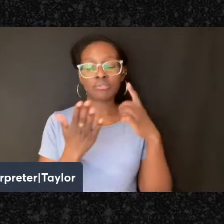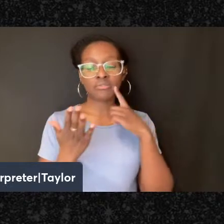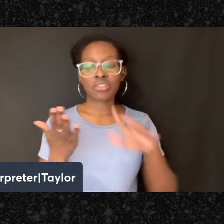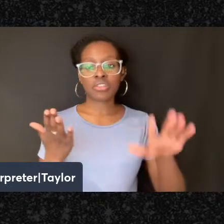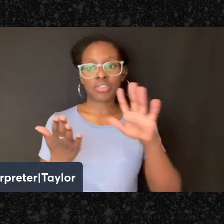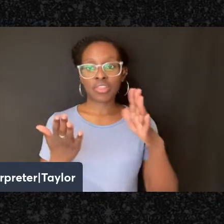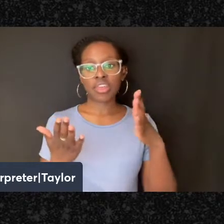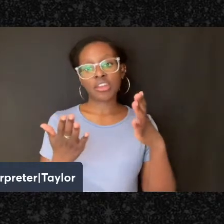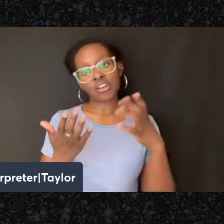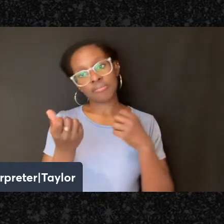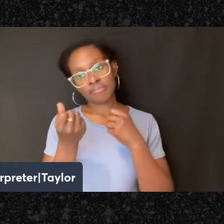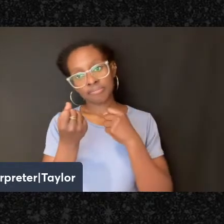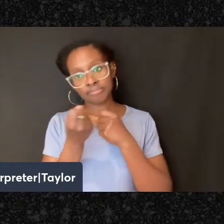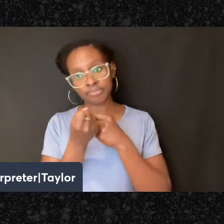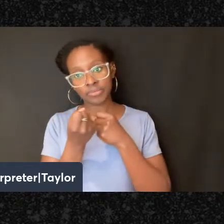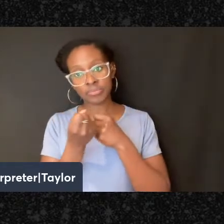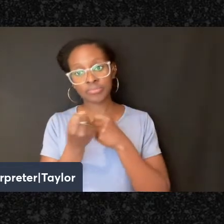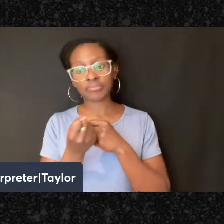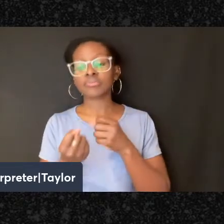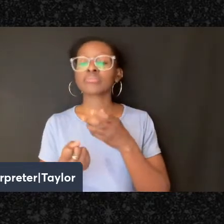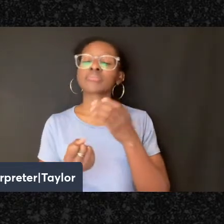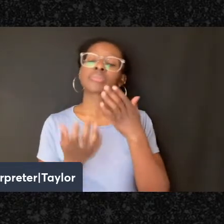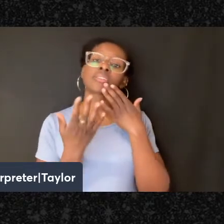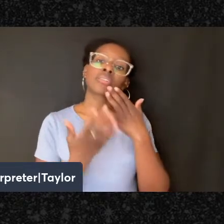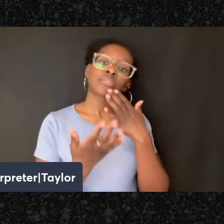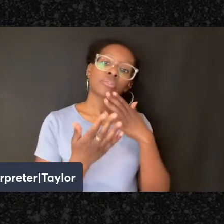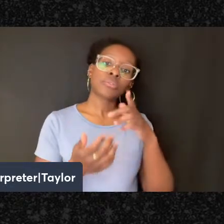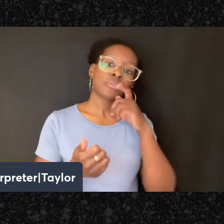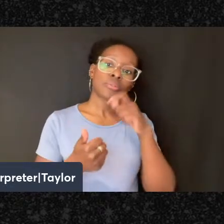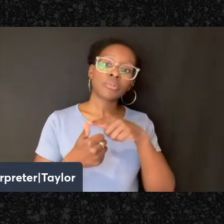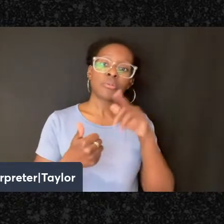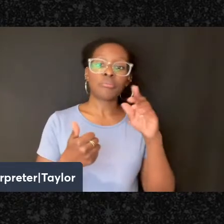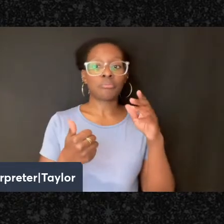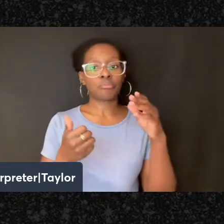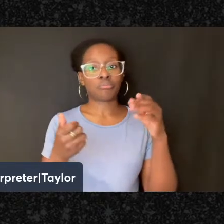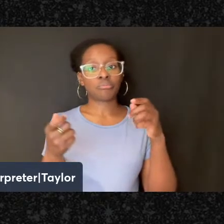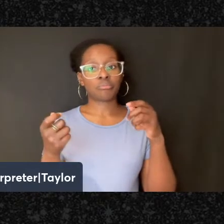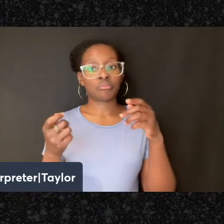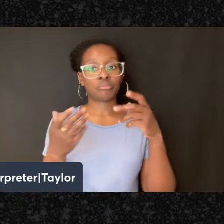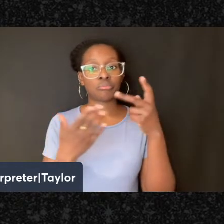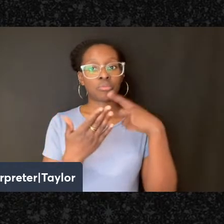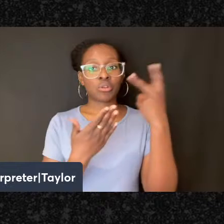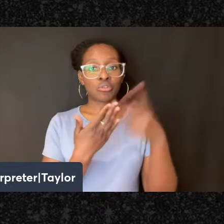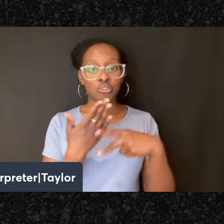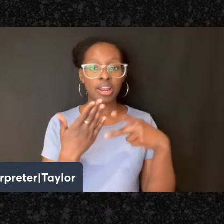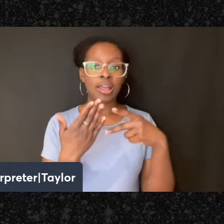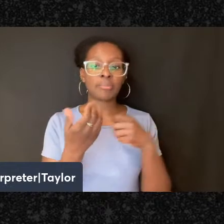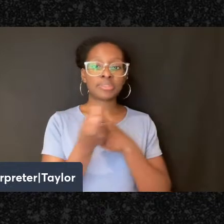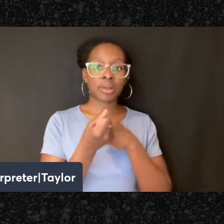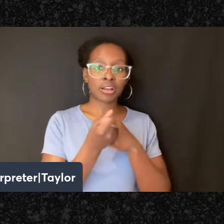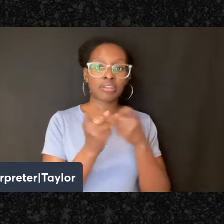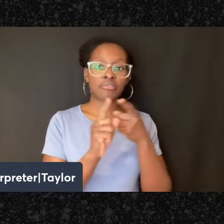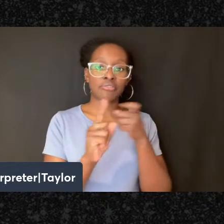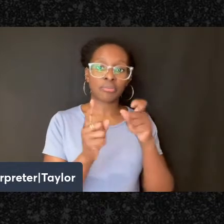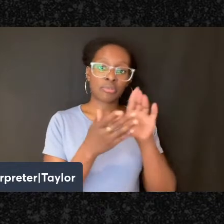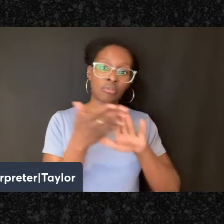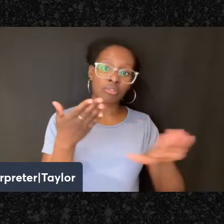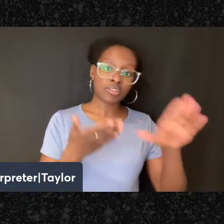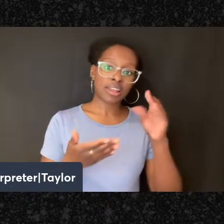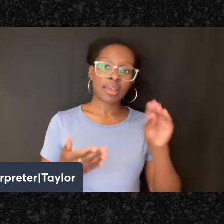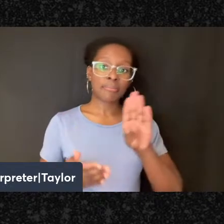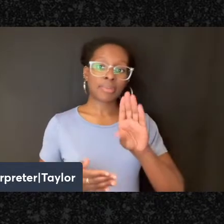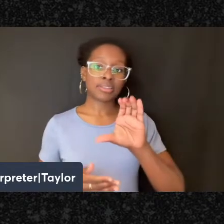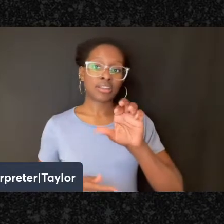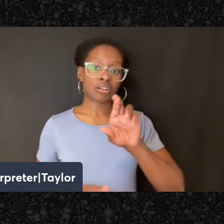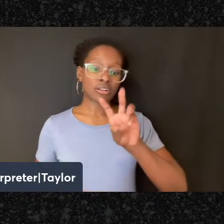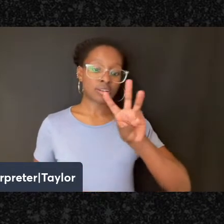Additional thank yous include our co-sponsor, the program in Jewish studies at Barnard College, and of course the BCRW staff that made